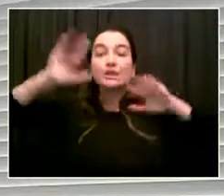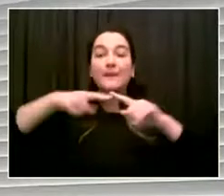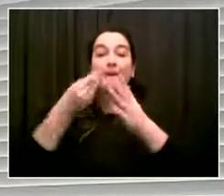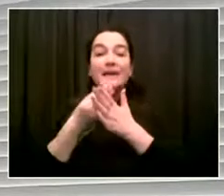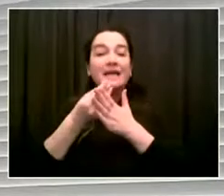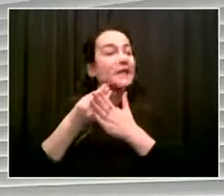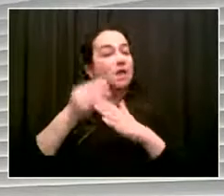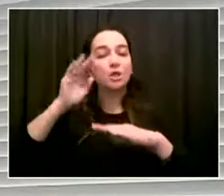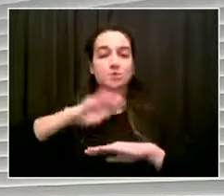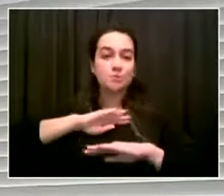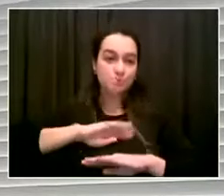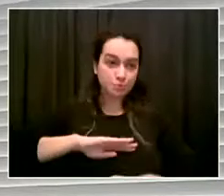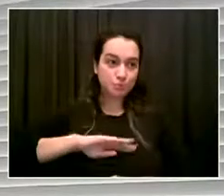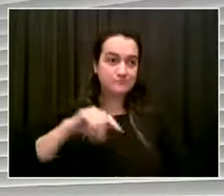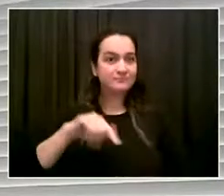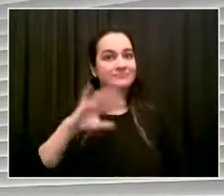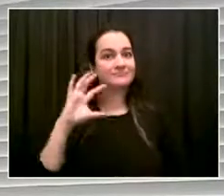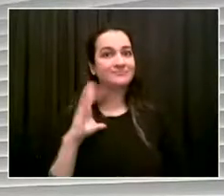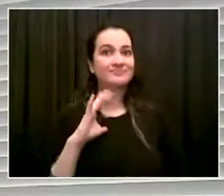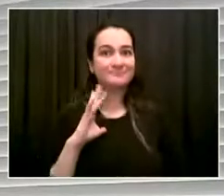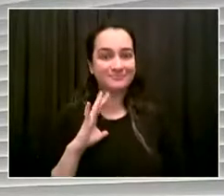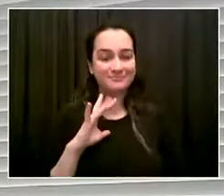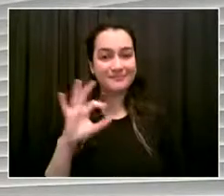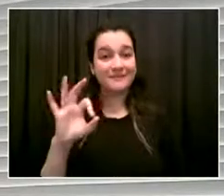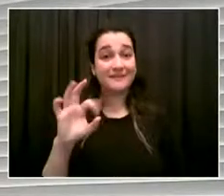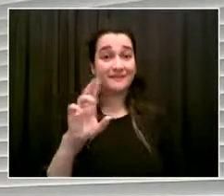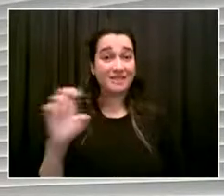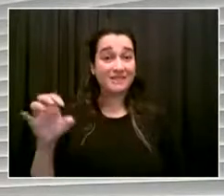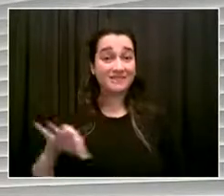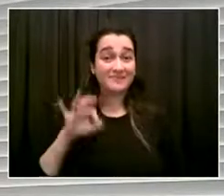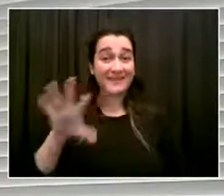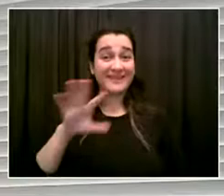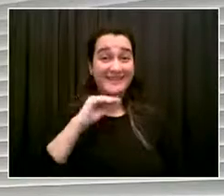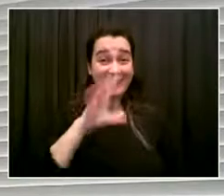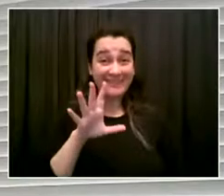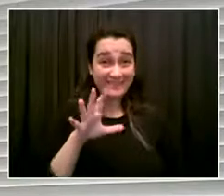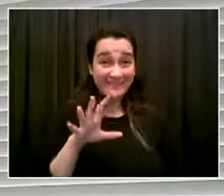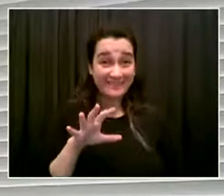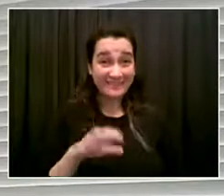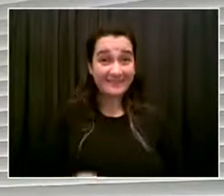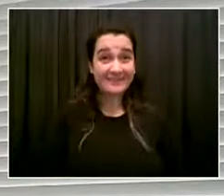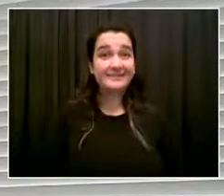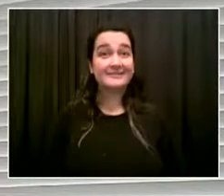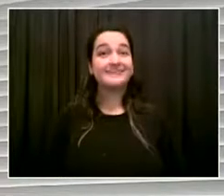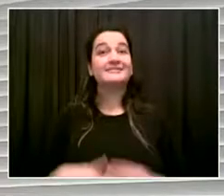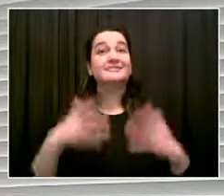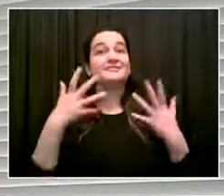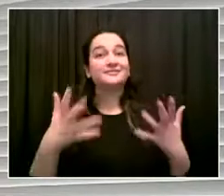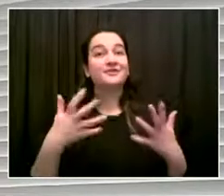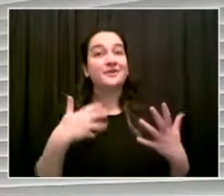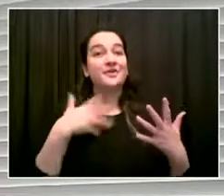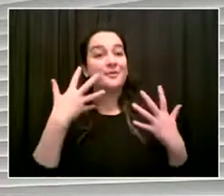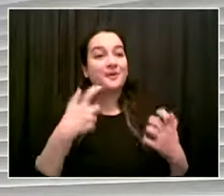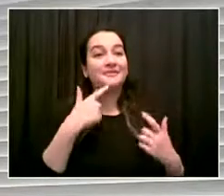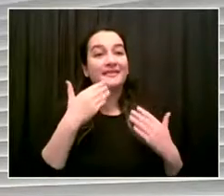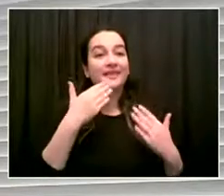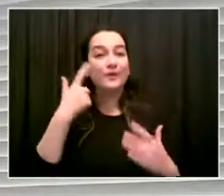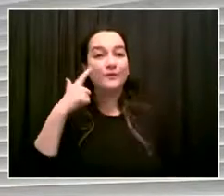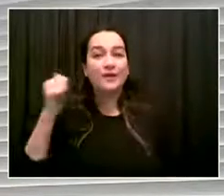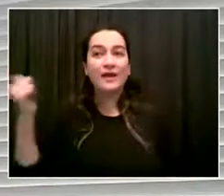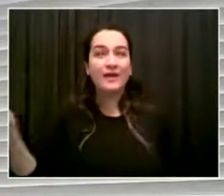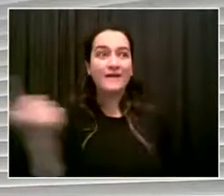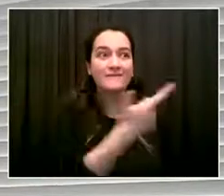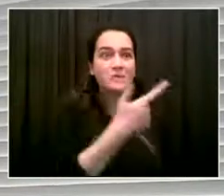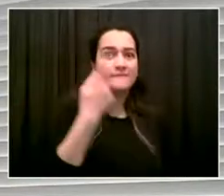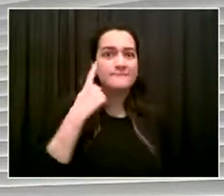pregnant with our daughter. I want to thank majority leader Lori Cumbo for her partnership. We have elected officials who live in their districts and have